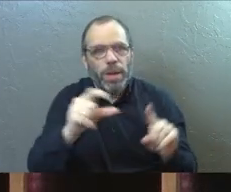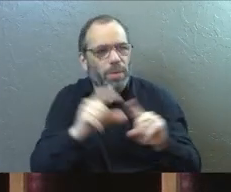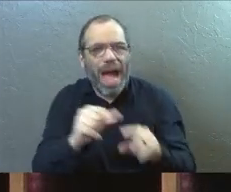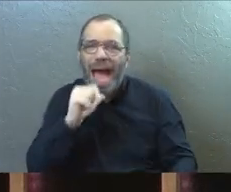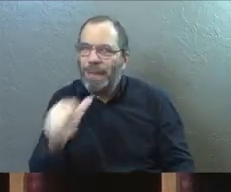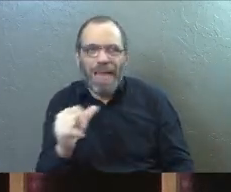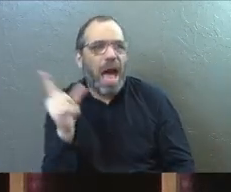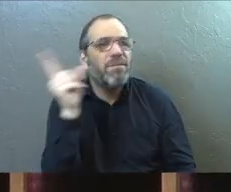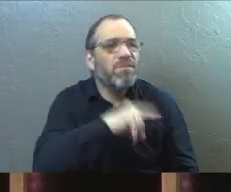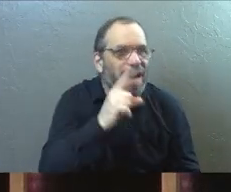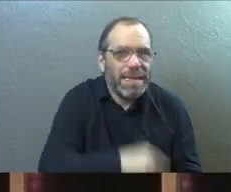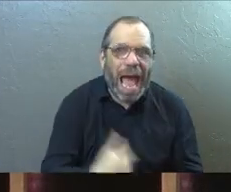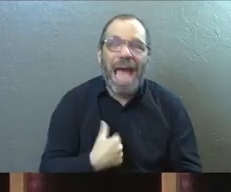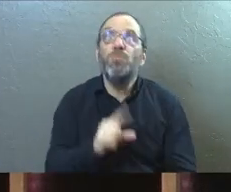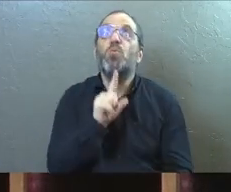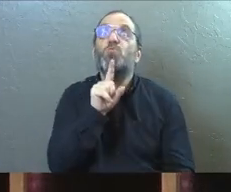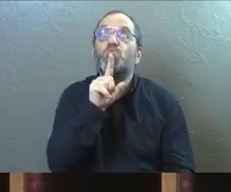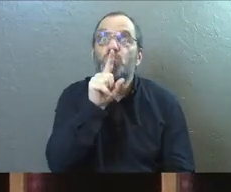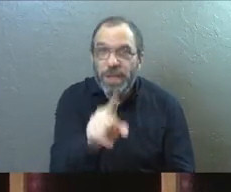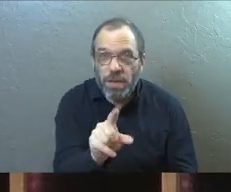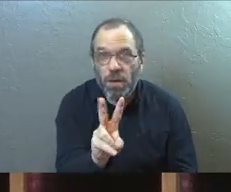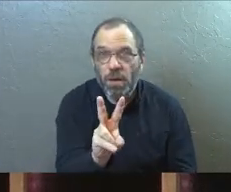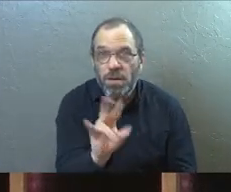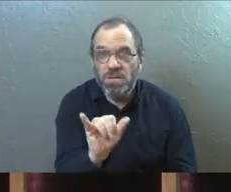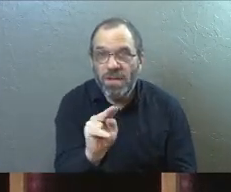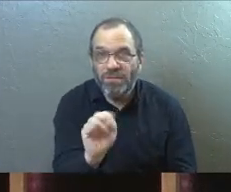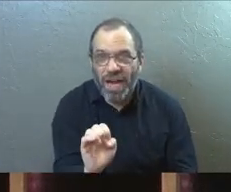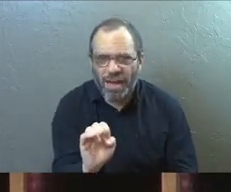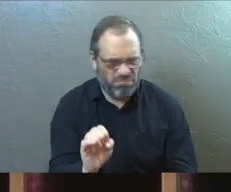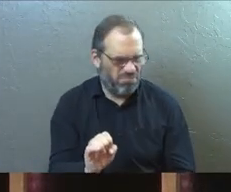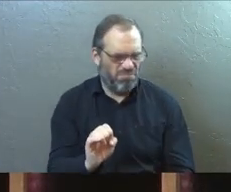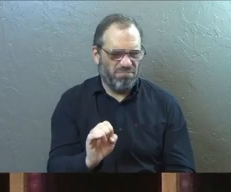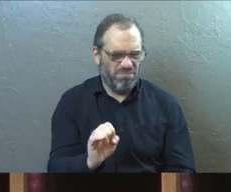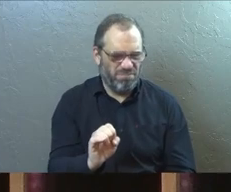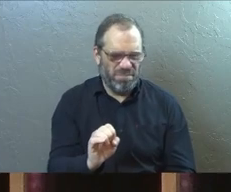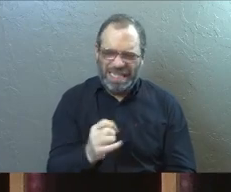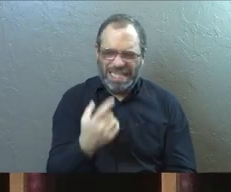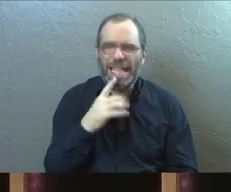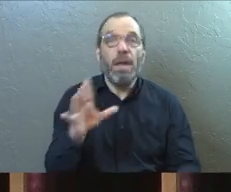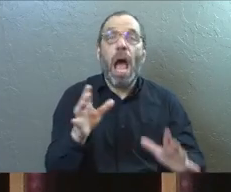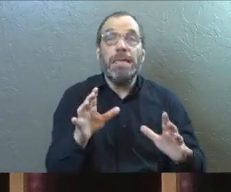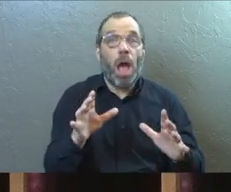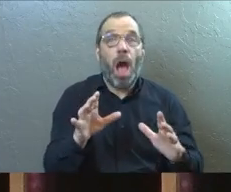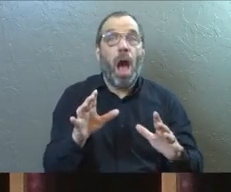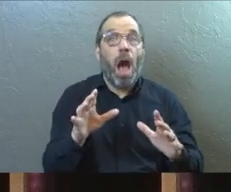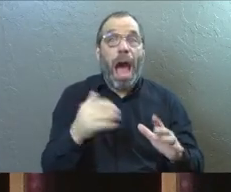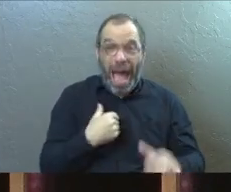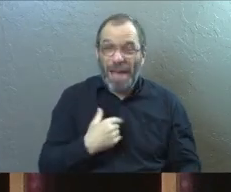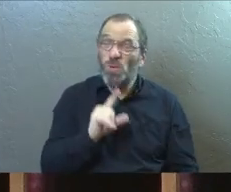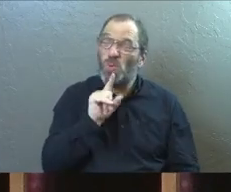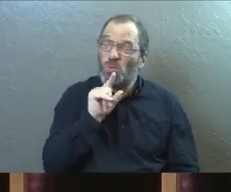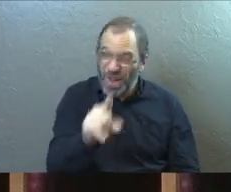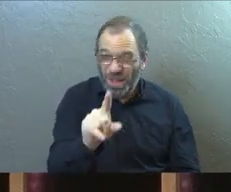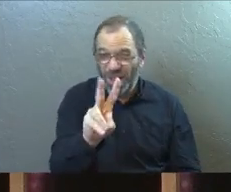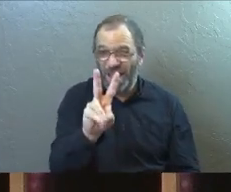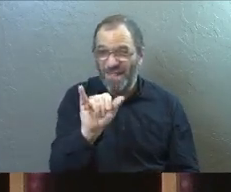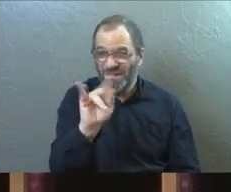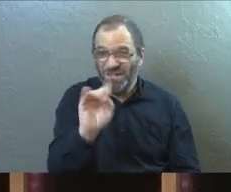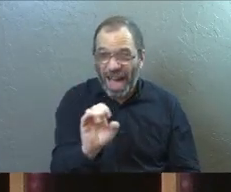I'm not the counterfeit vine, I'm the real vine. Now, why does Jesus stop to say, just so you know, I'm the real vine?